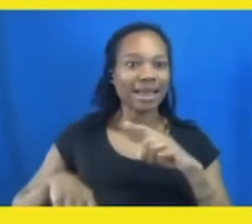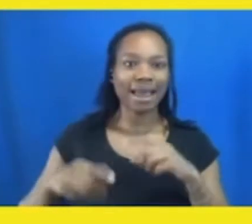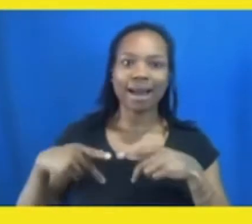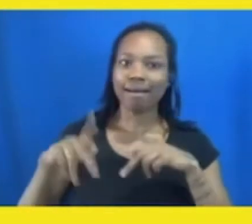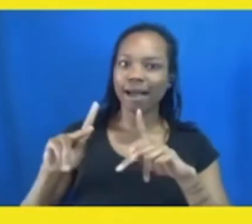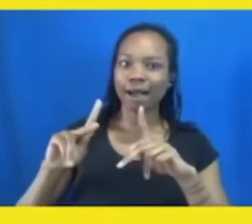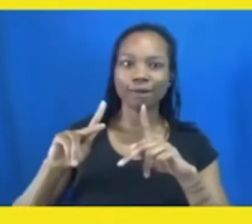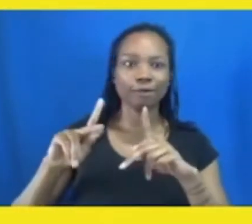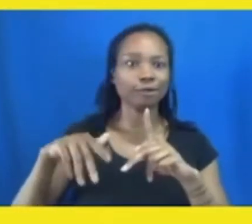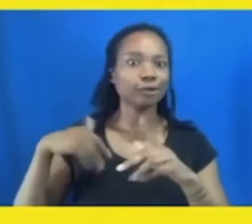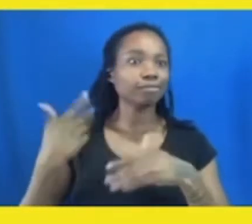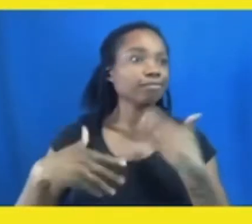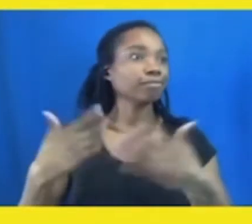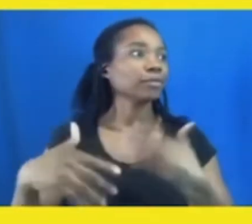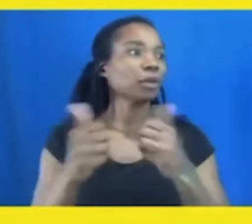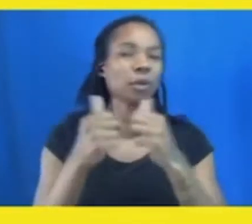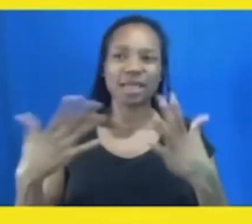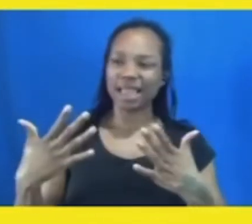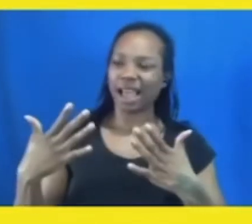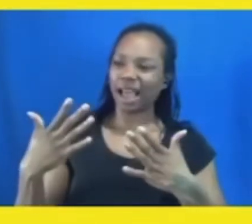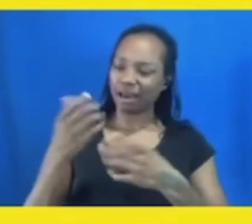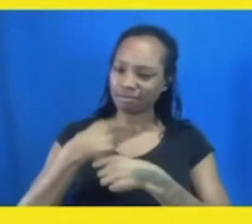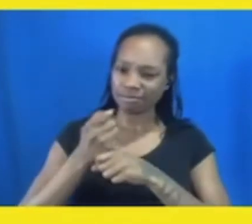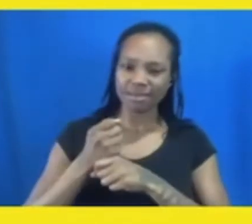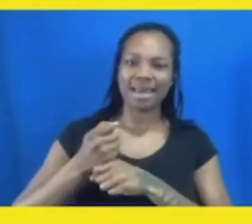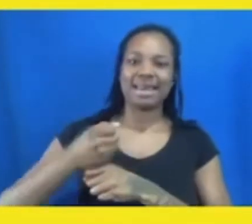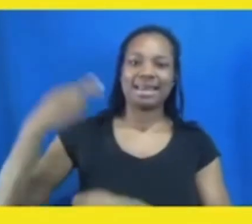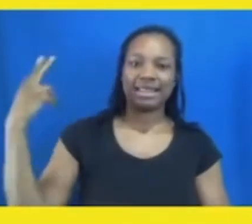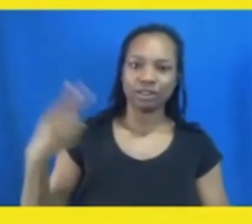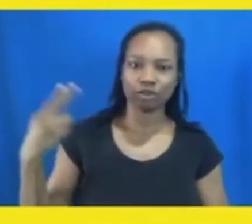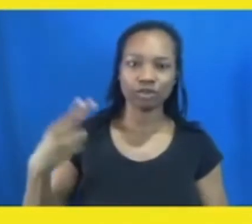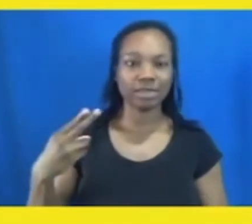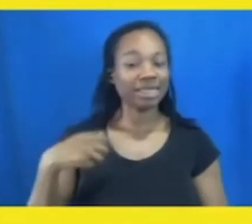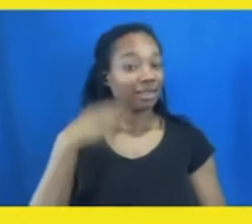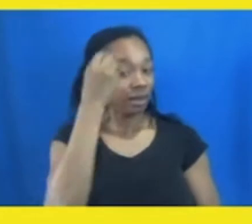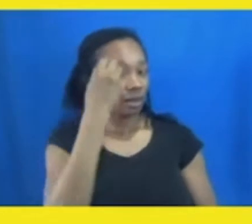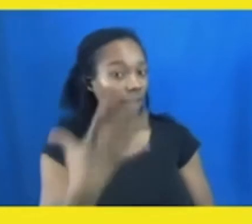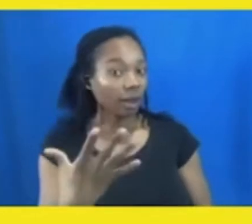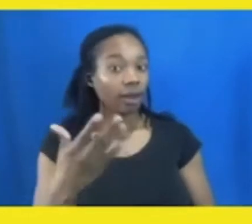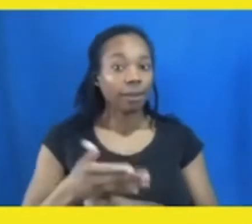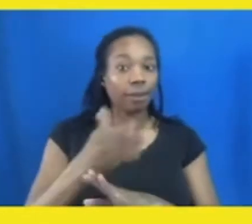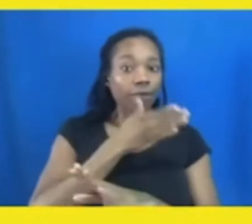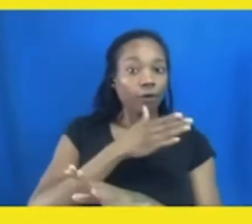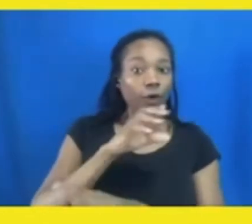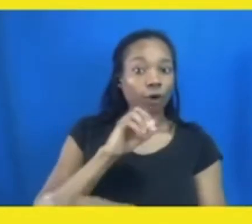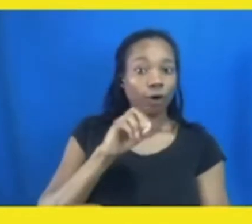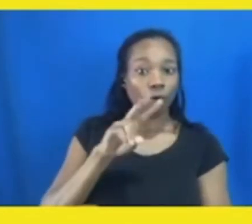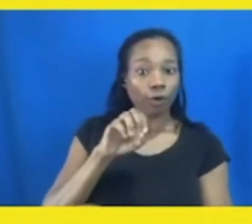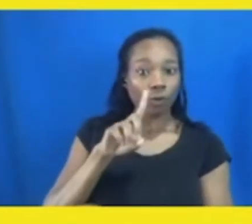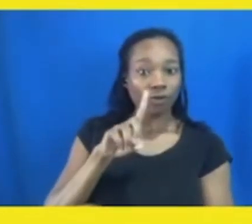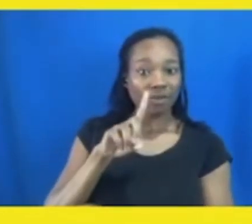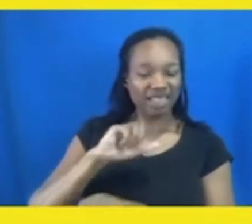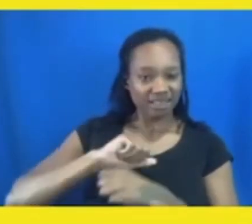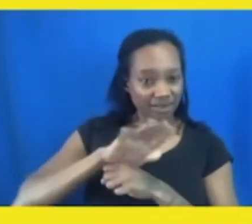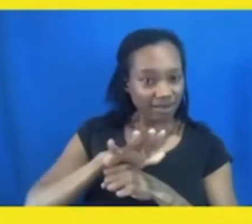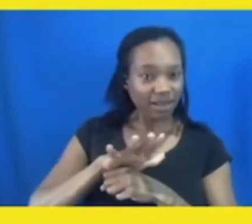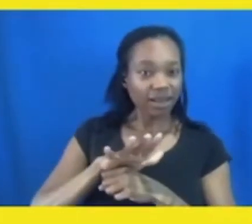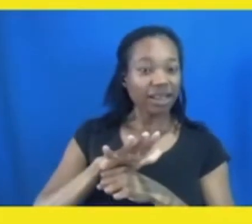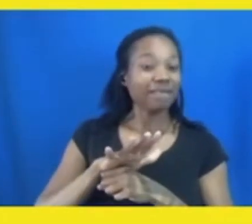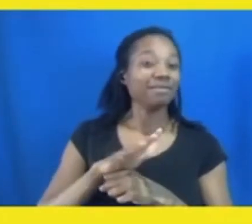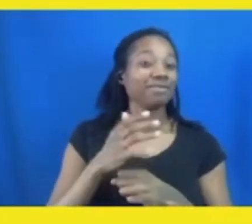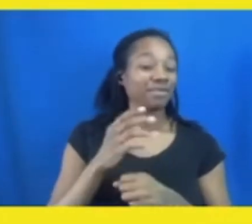history. Let me tell you something, that before coronavirus took over 200,000 people's lives,